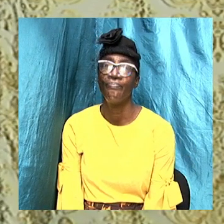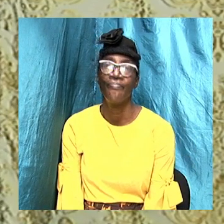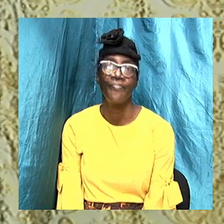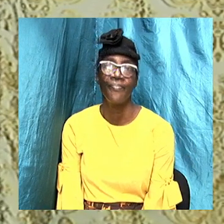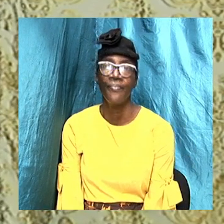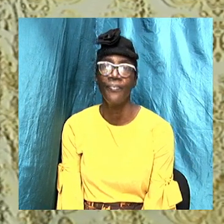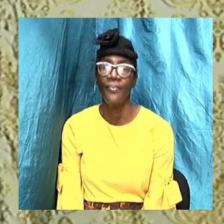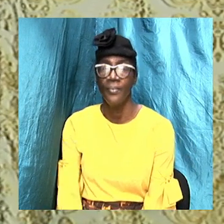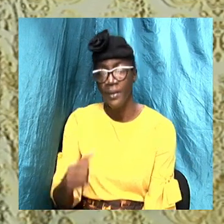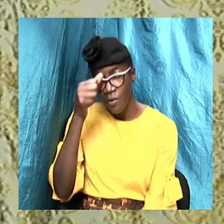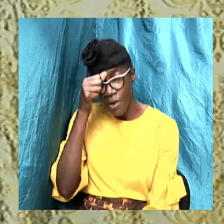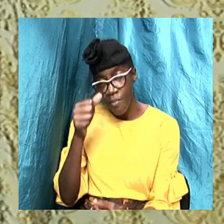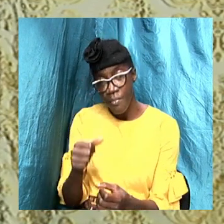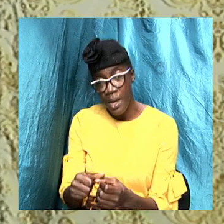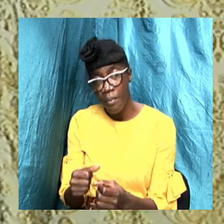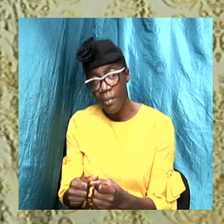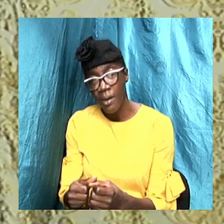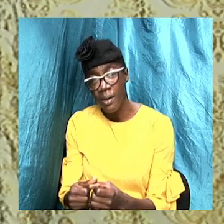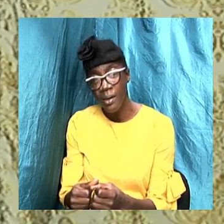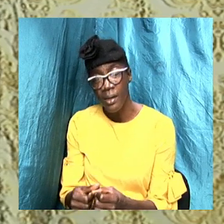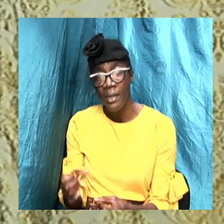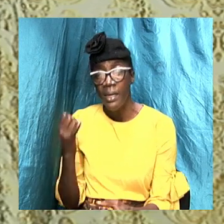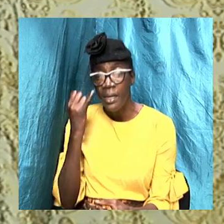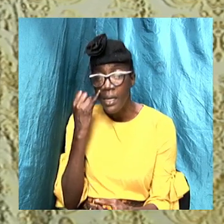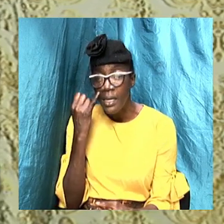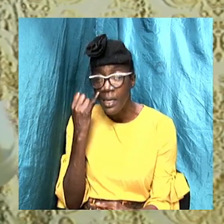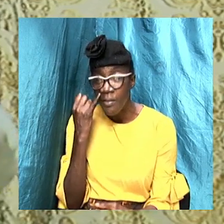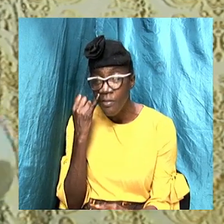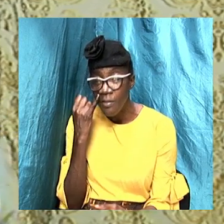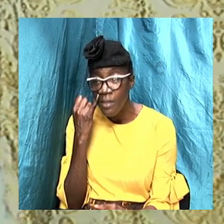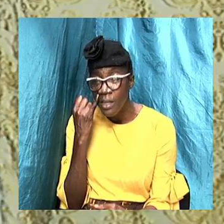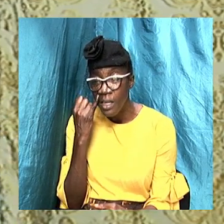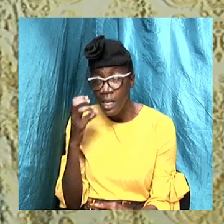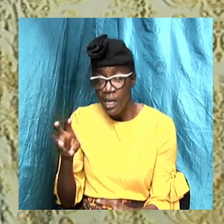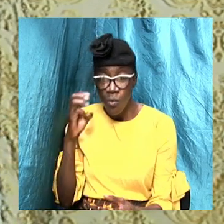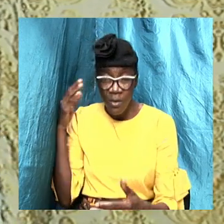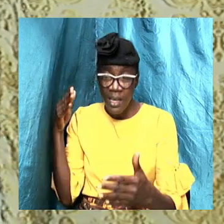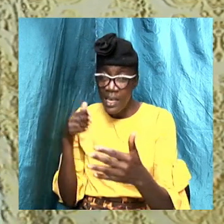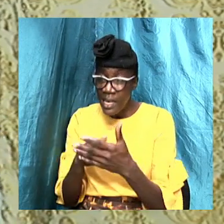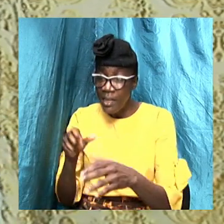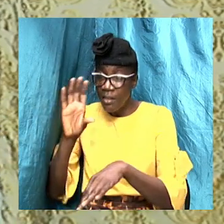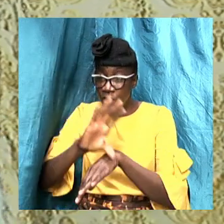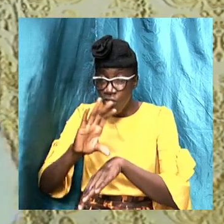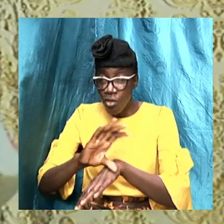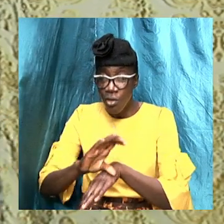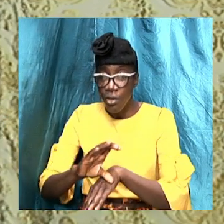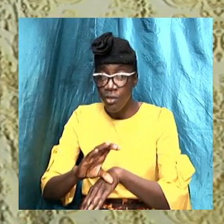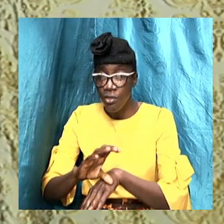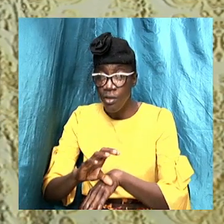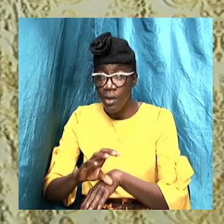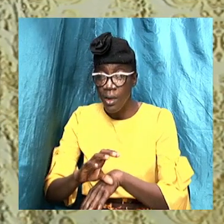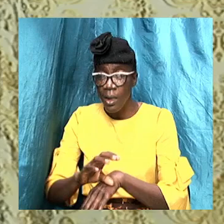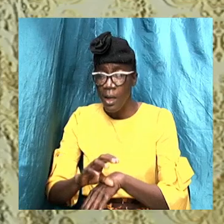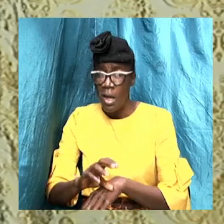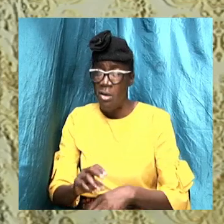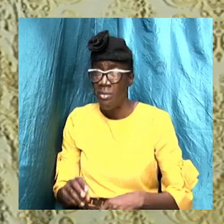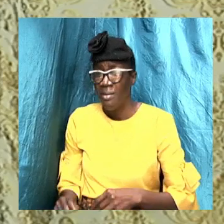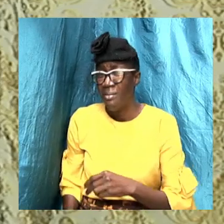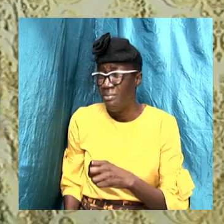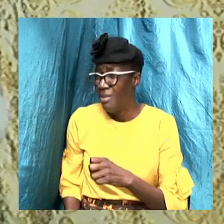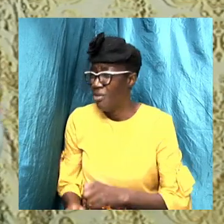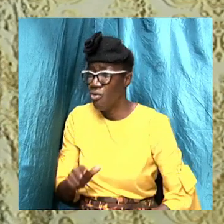so remember now if he was if he was against the church persecuting the church